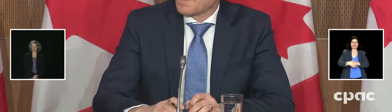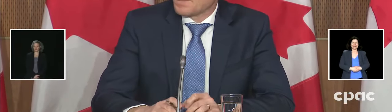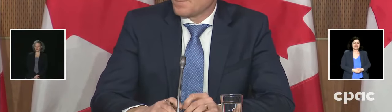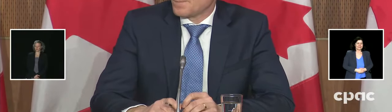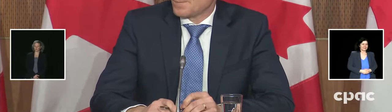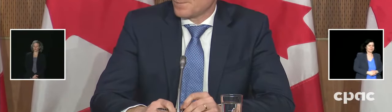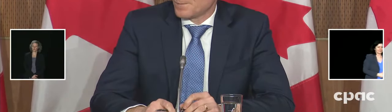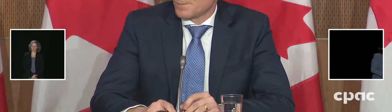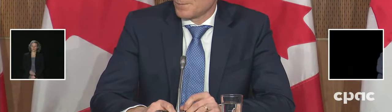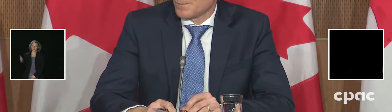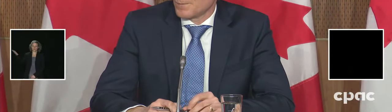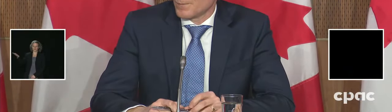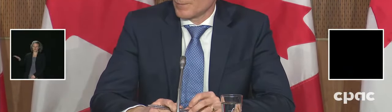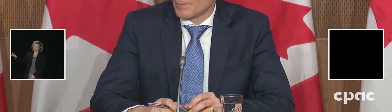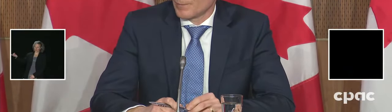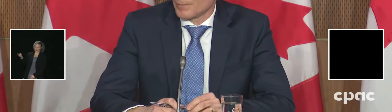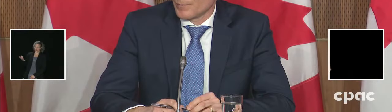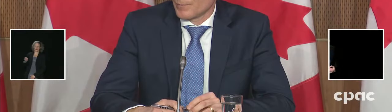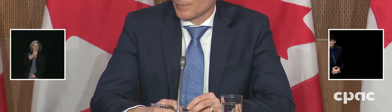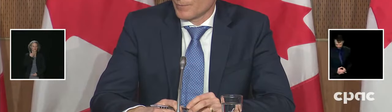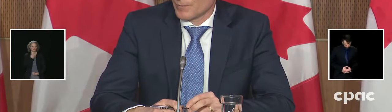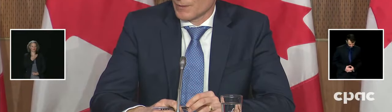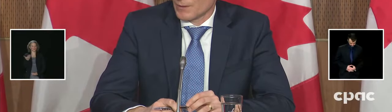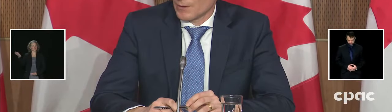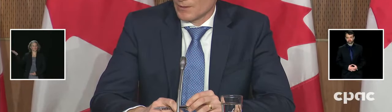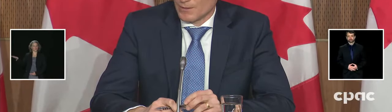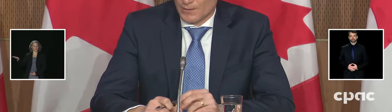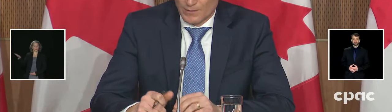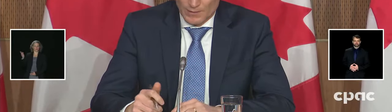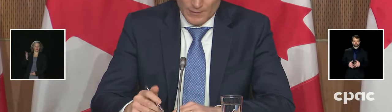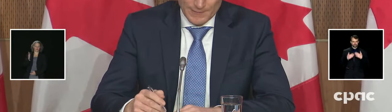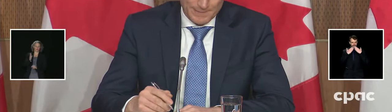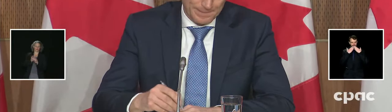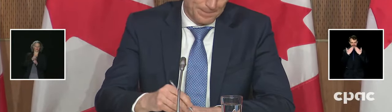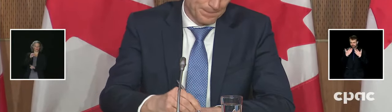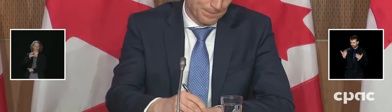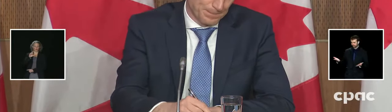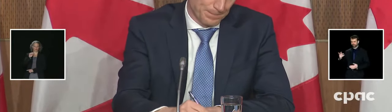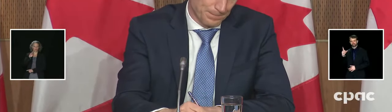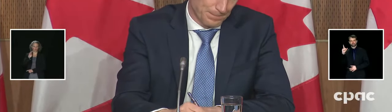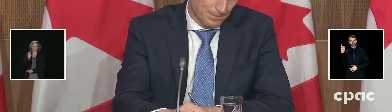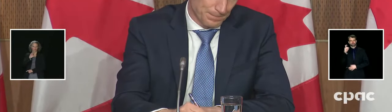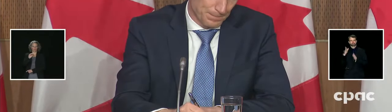Thank you. Merci. Next question is from Willow Fidler from the Globe and Mail. Line open.